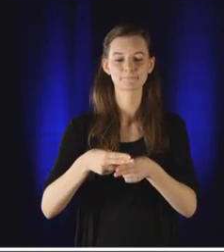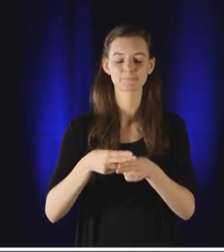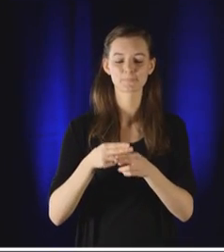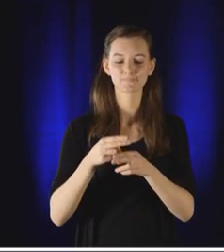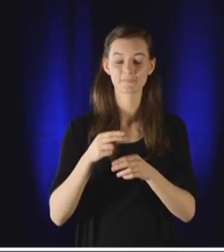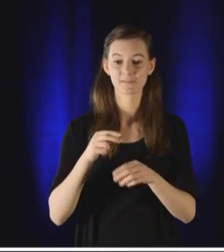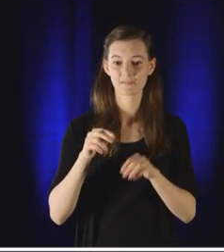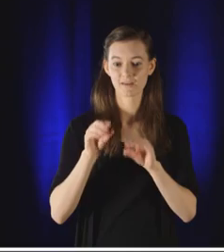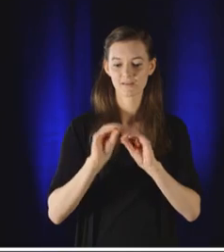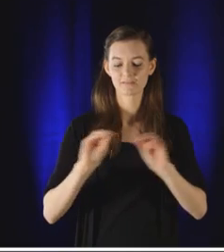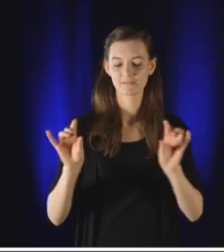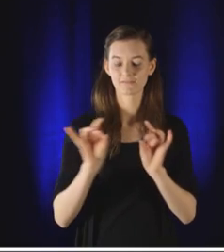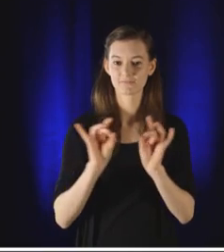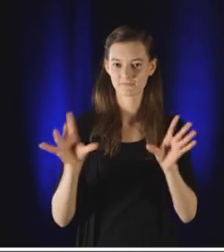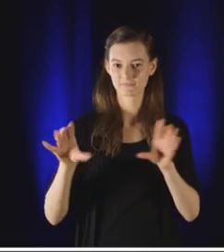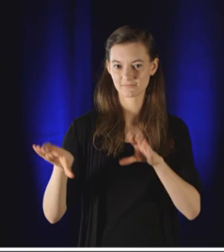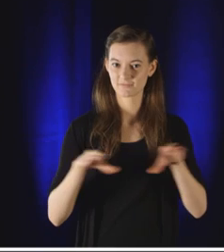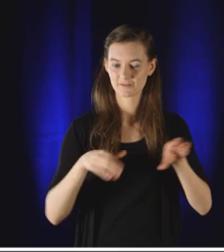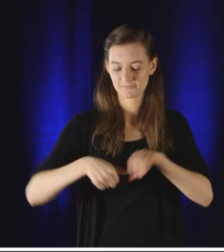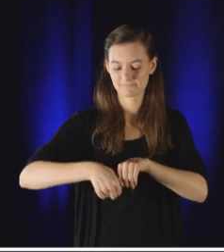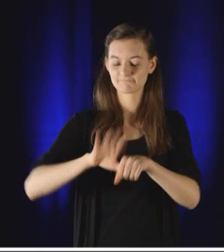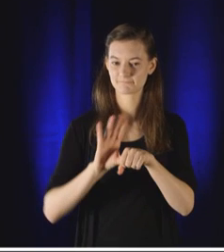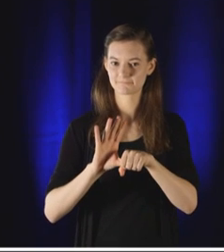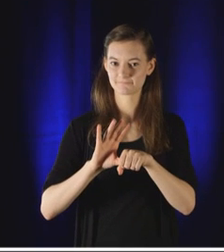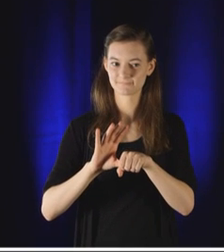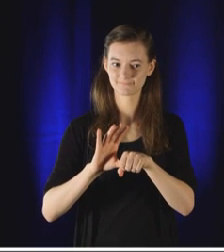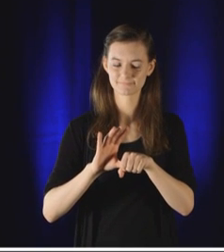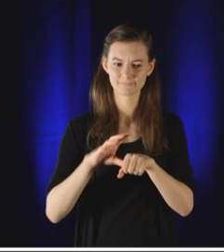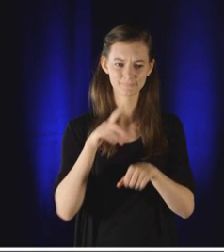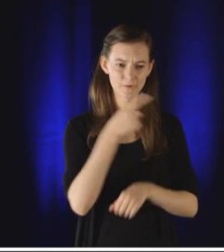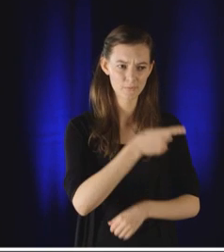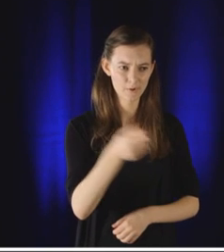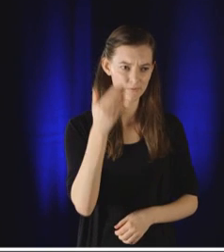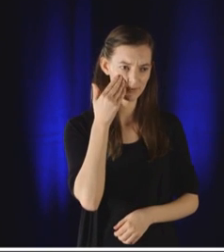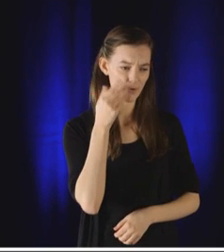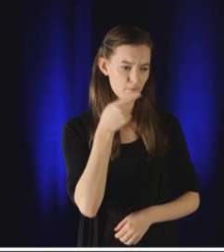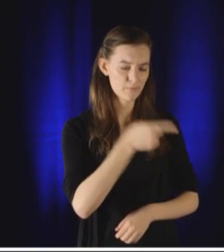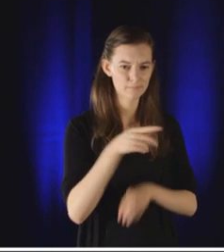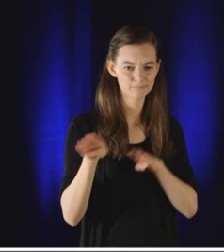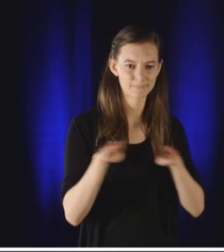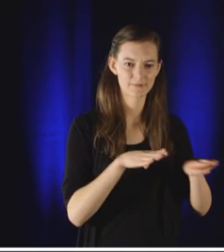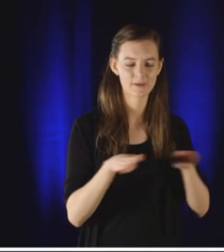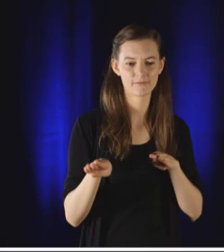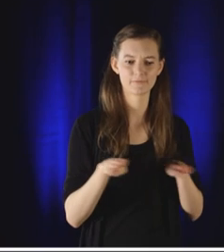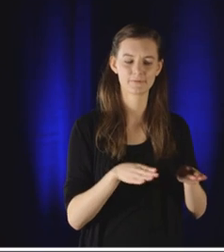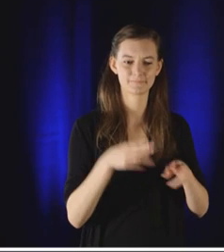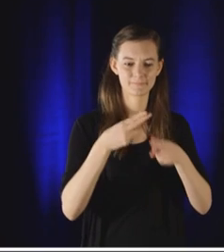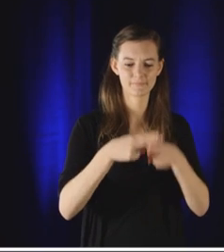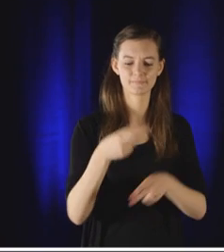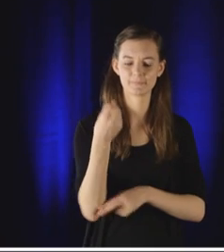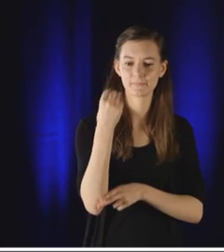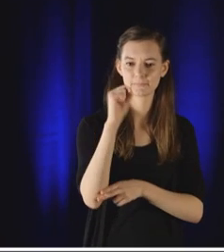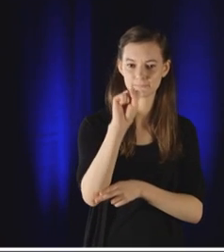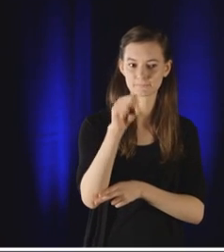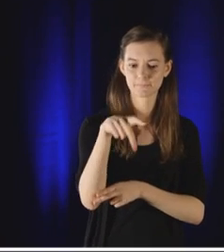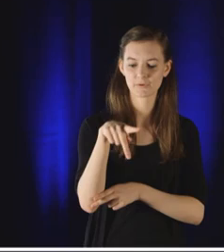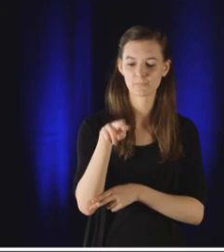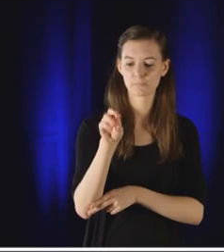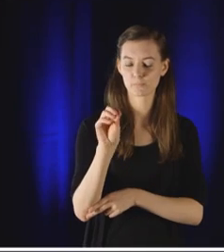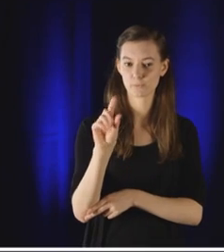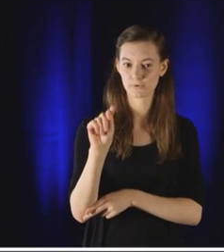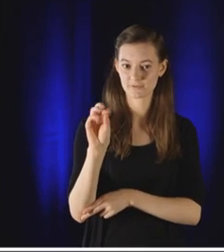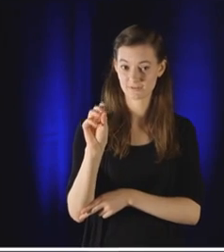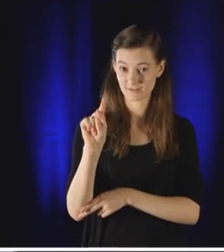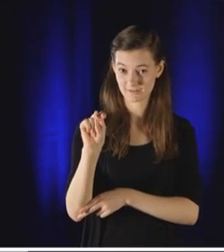I'm going to call non-violent action illiteracy. I do trust that all of you will recognize that SWAD NoFall was using a